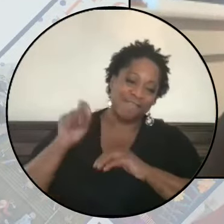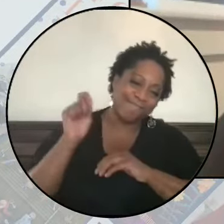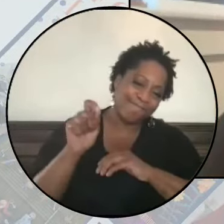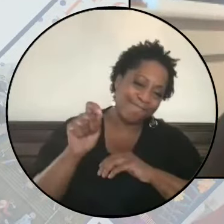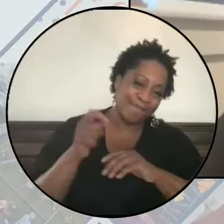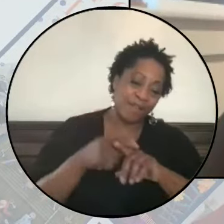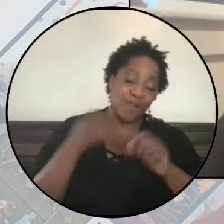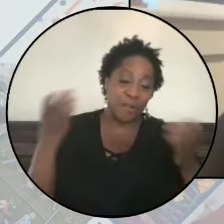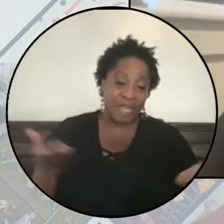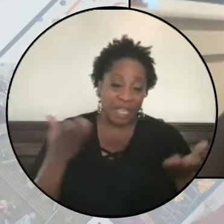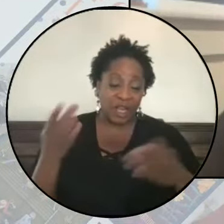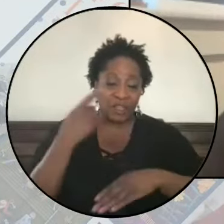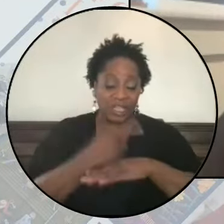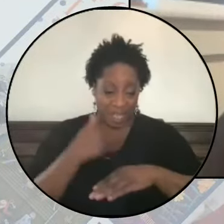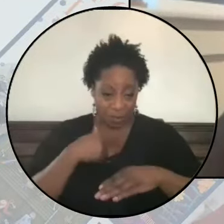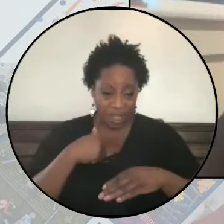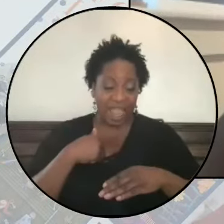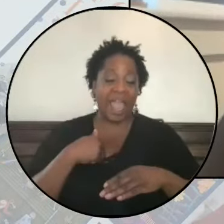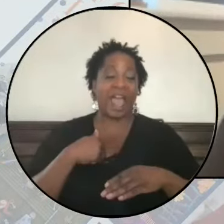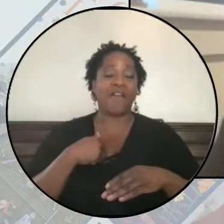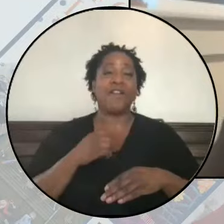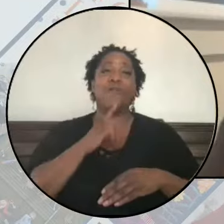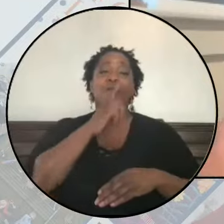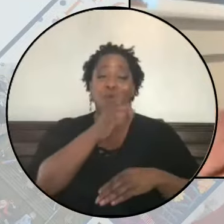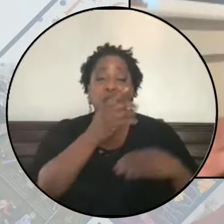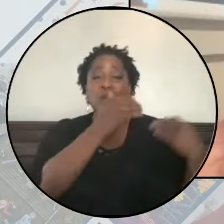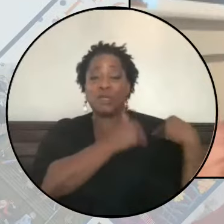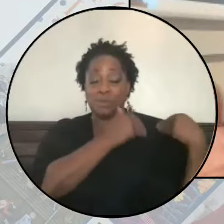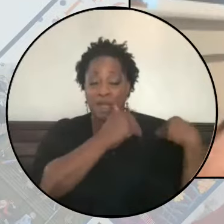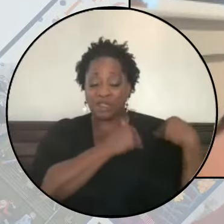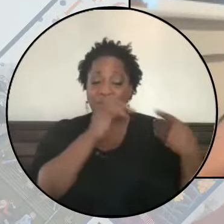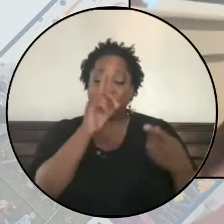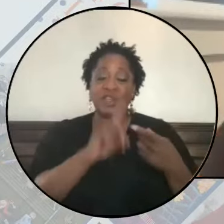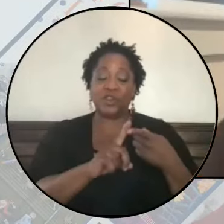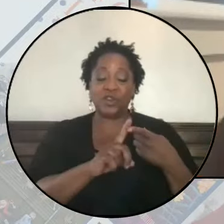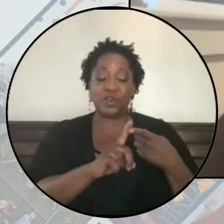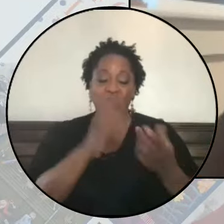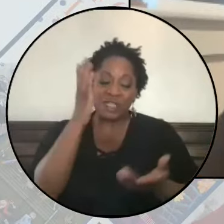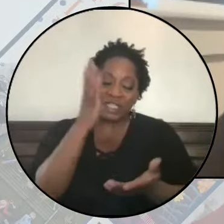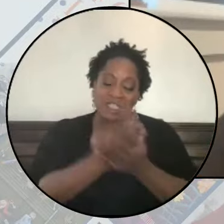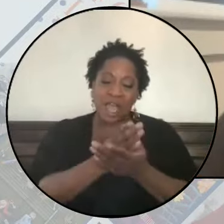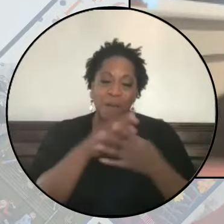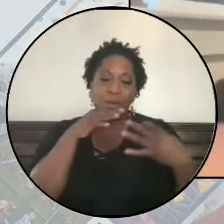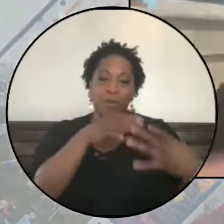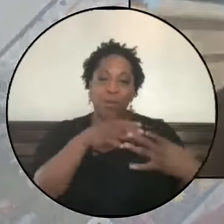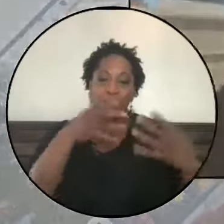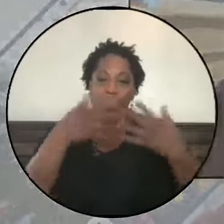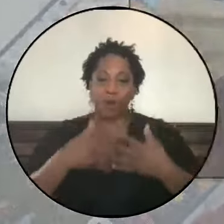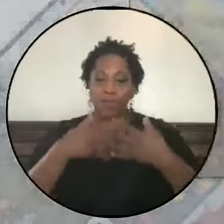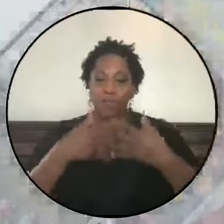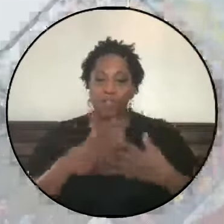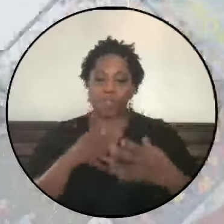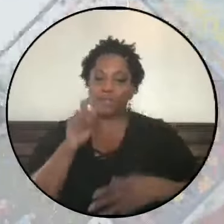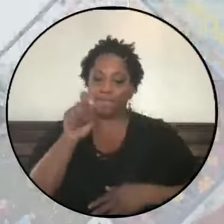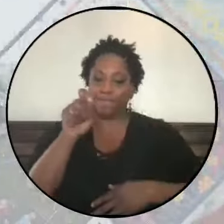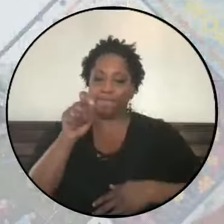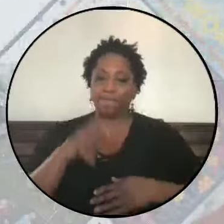from right here, we have a particular responsibility to stop the war machine. So, yeah.